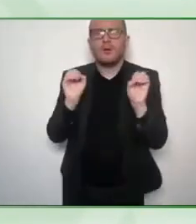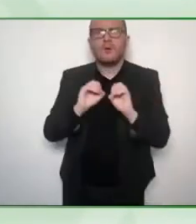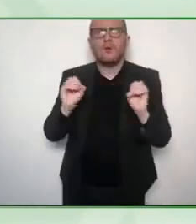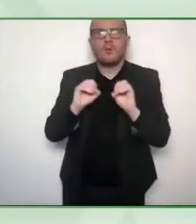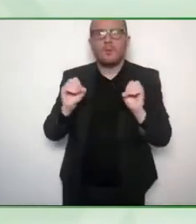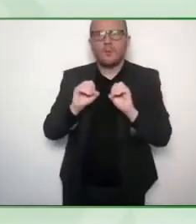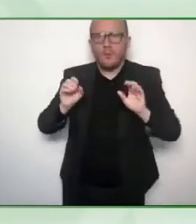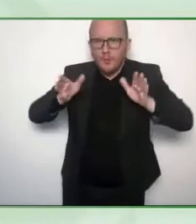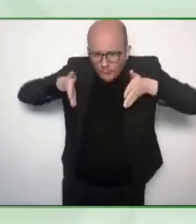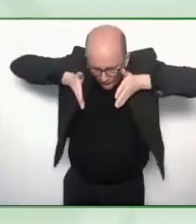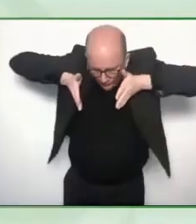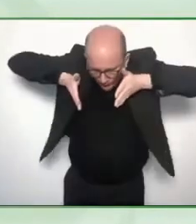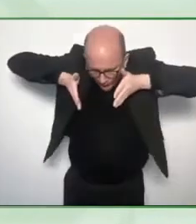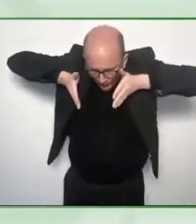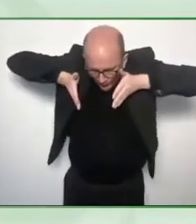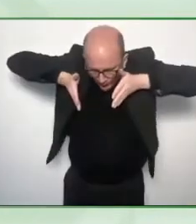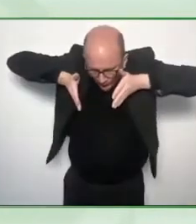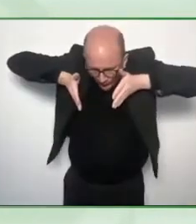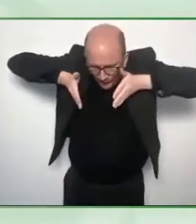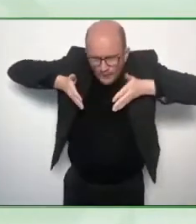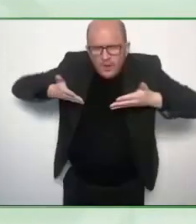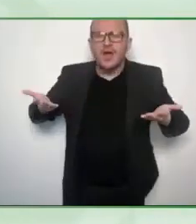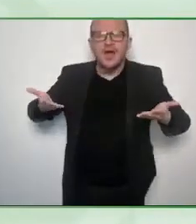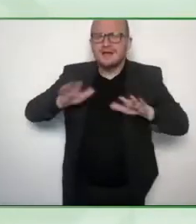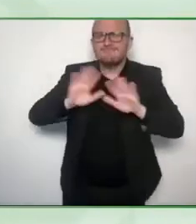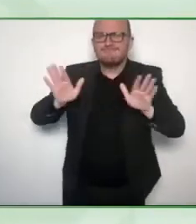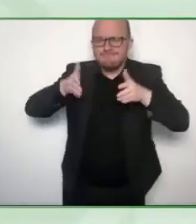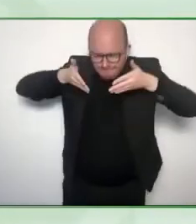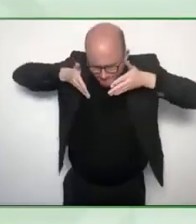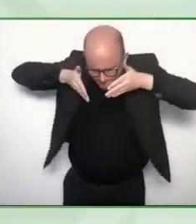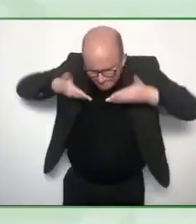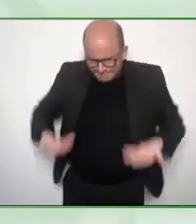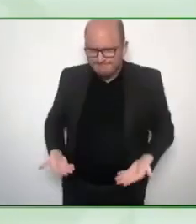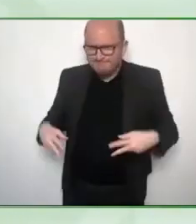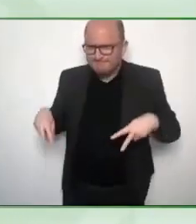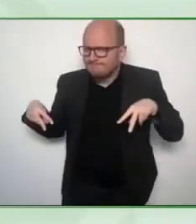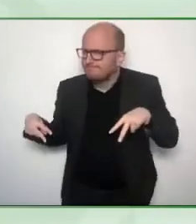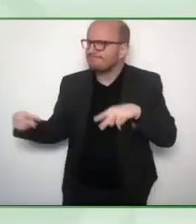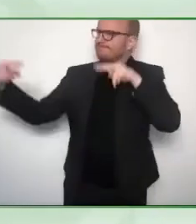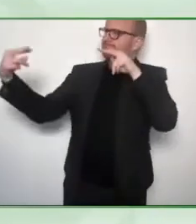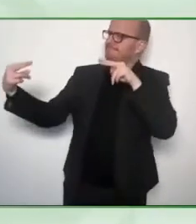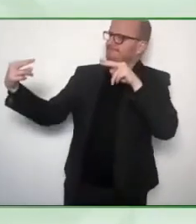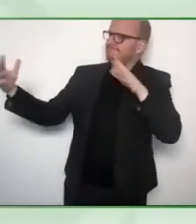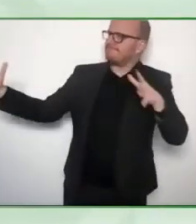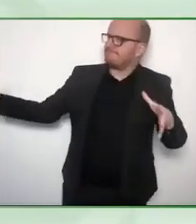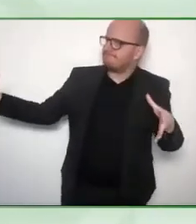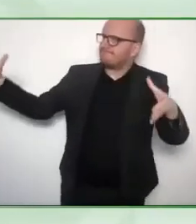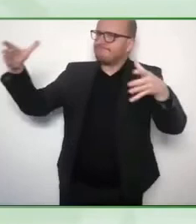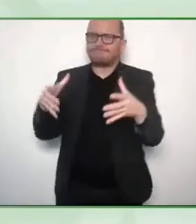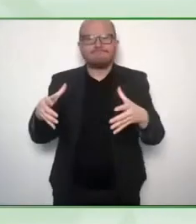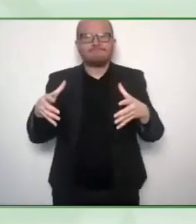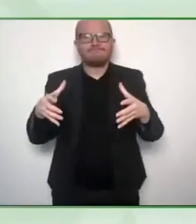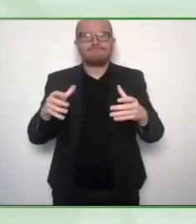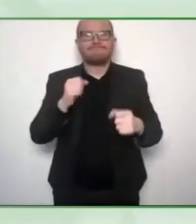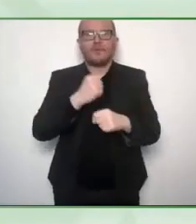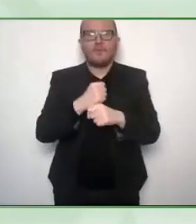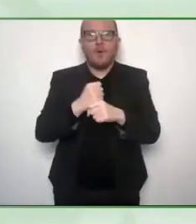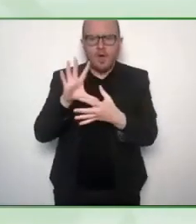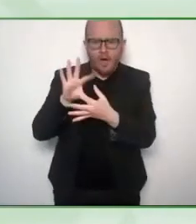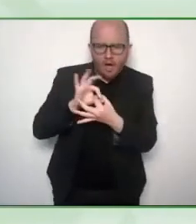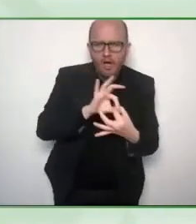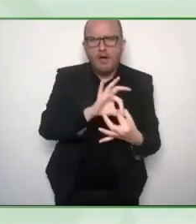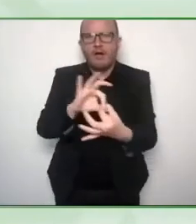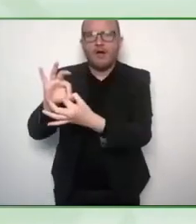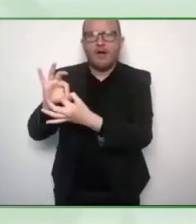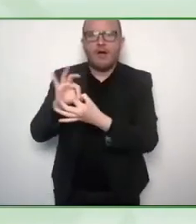exist and put it on one platform so that everyone has access to that